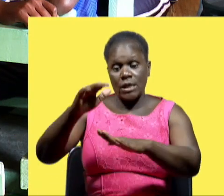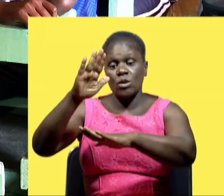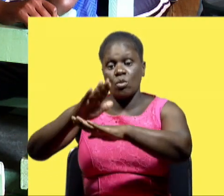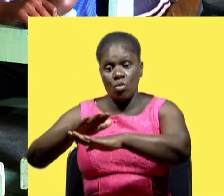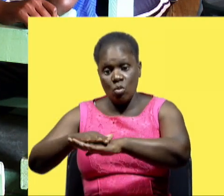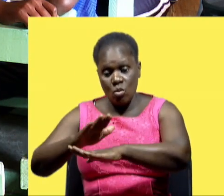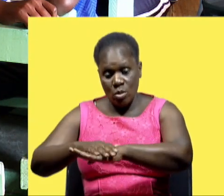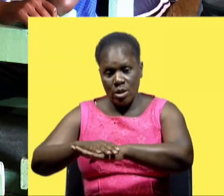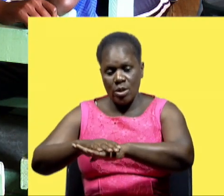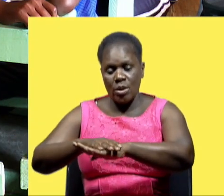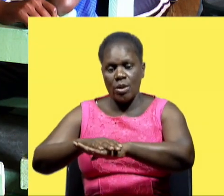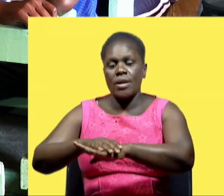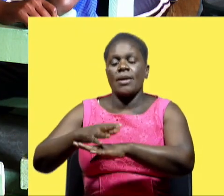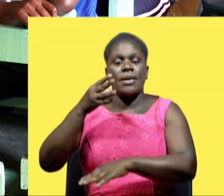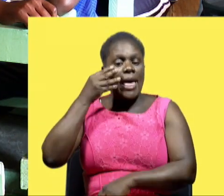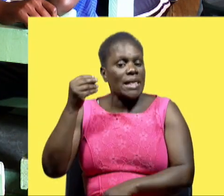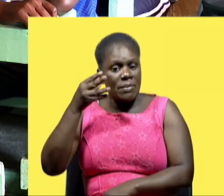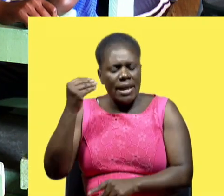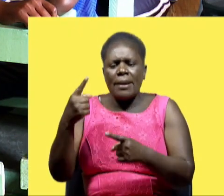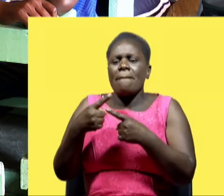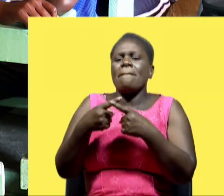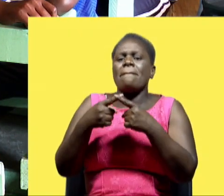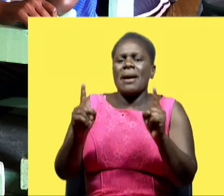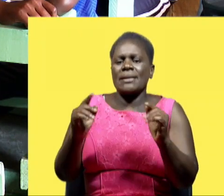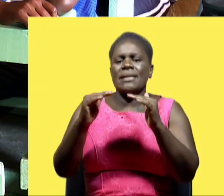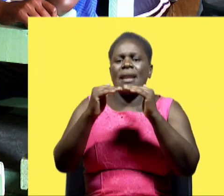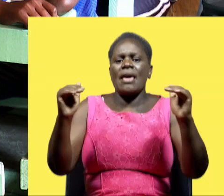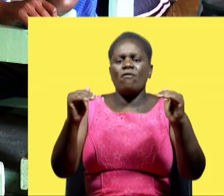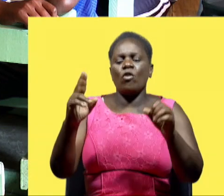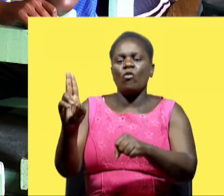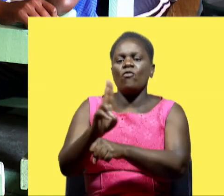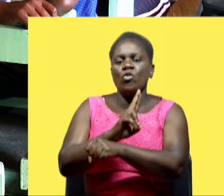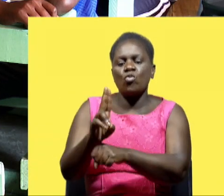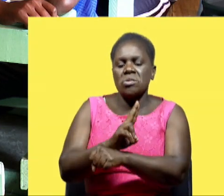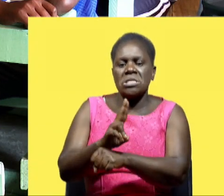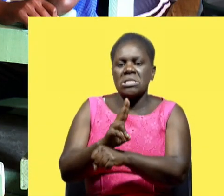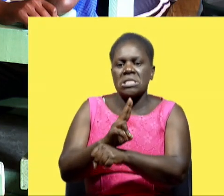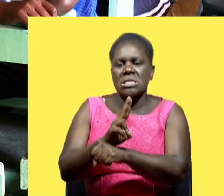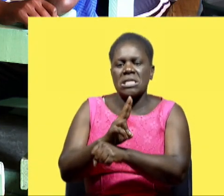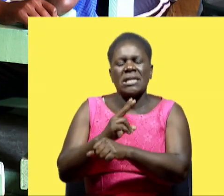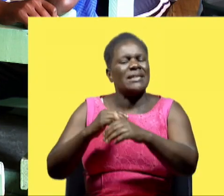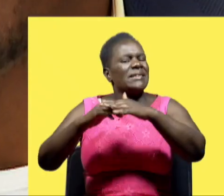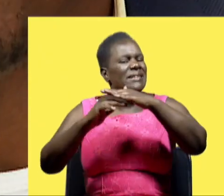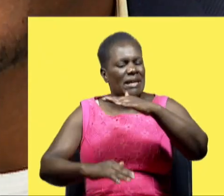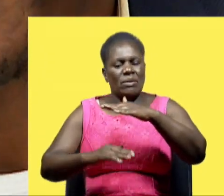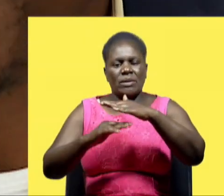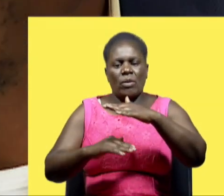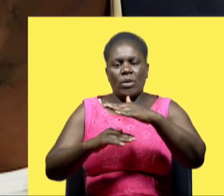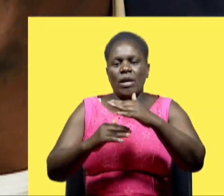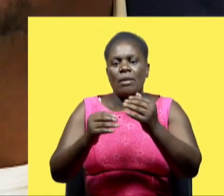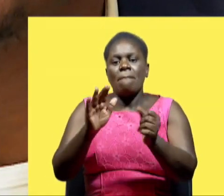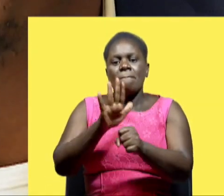good uh experience but the level of application is far way beyond